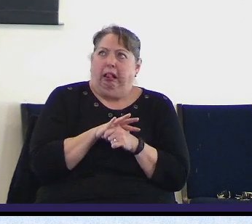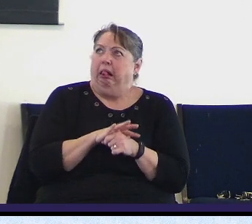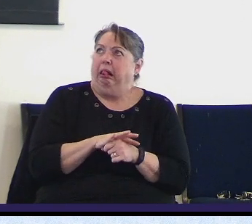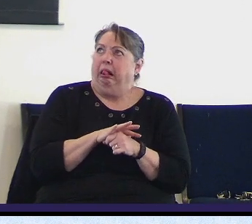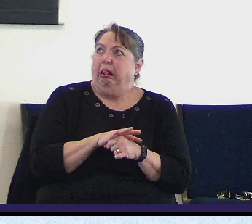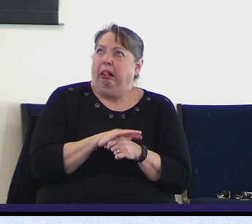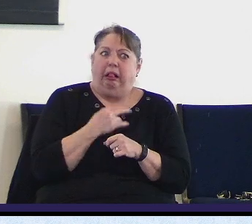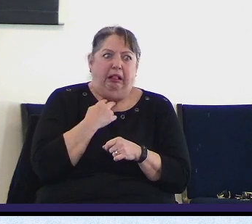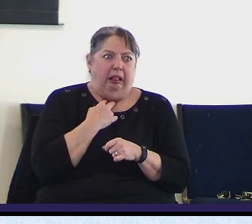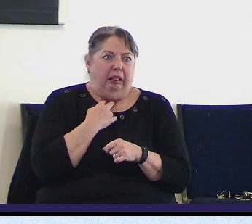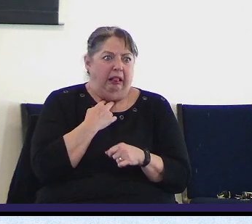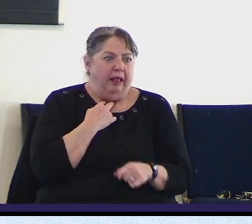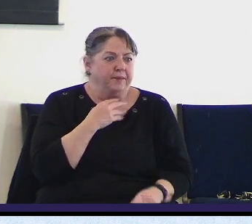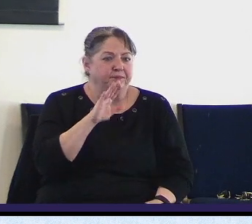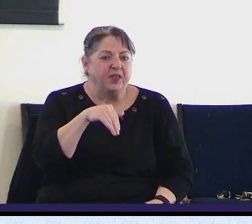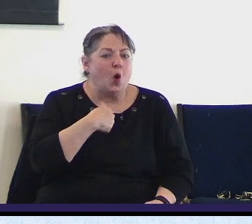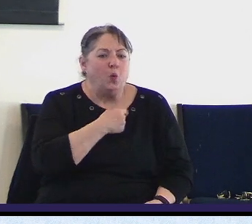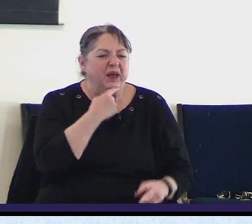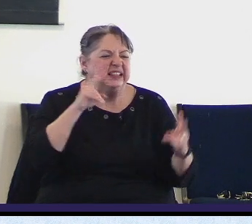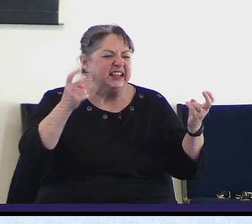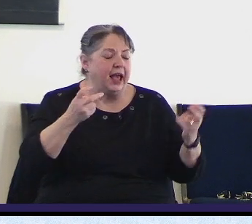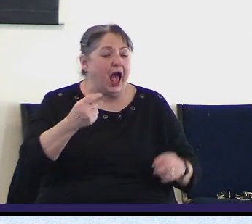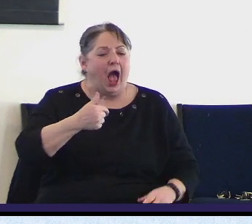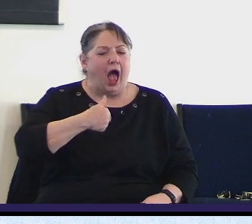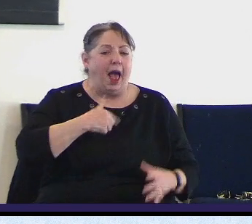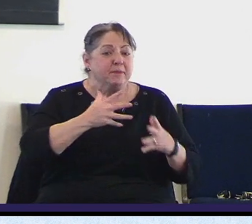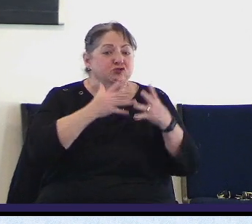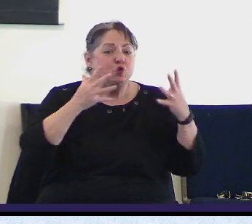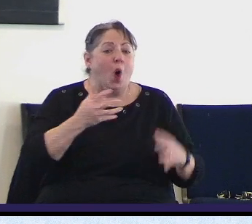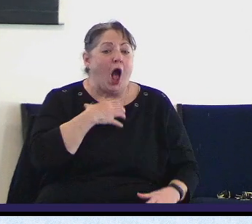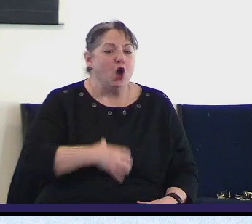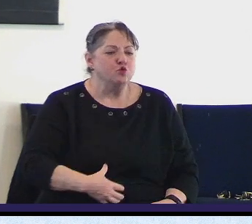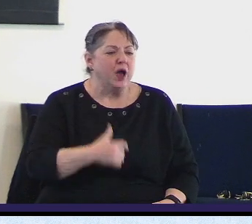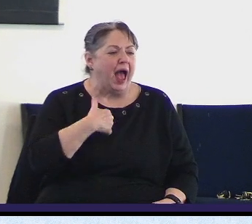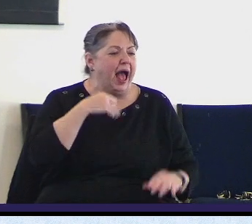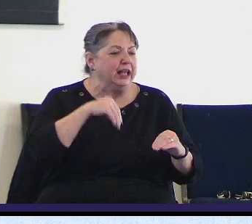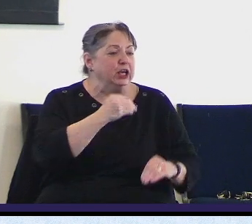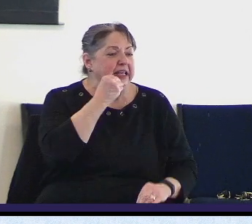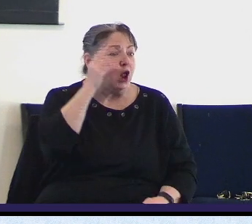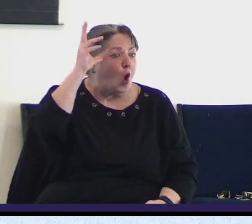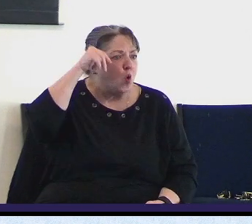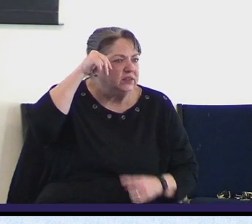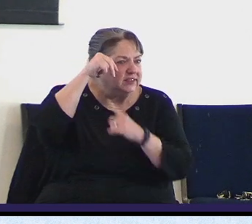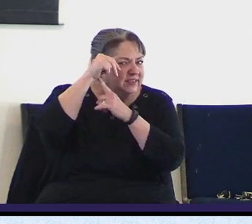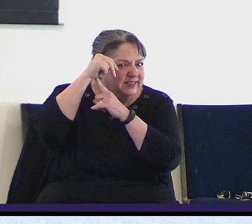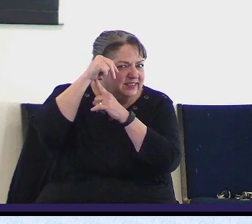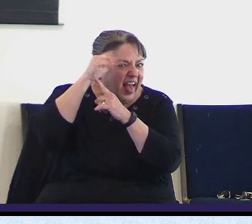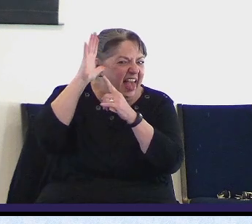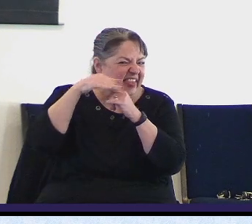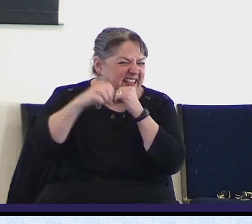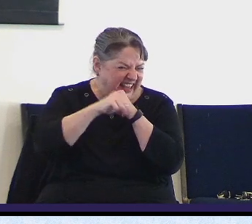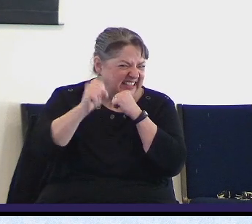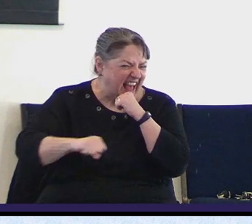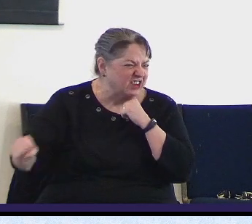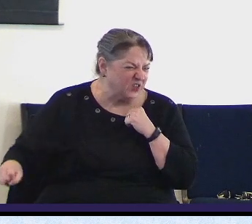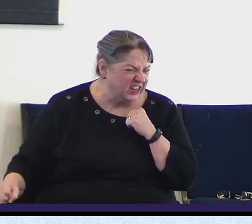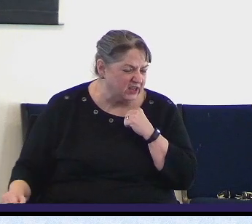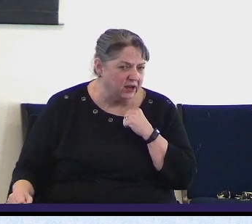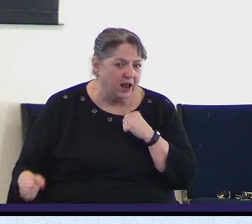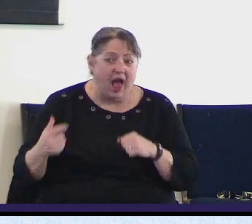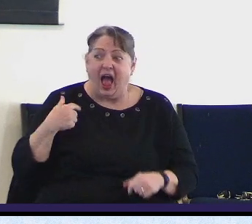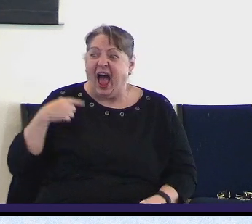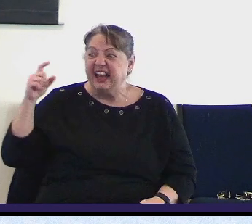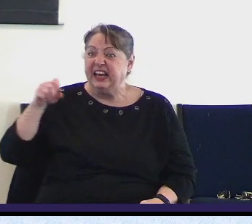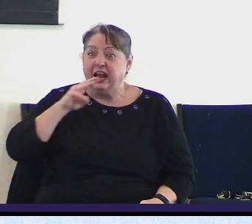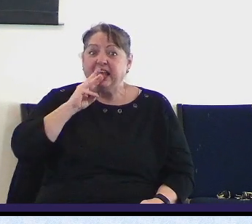I'm so hungry, I could eat a horse. Oh, I told my wife the other day, honey, I gotta get to, I gotta get to Walmart. I'm gonna